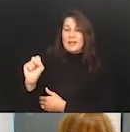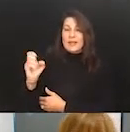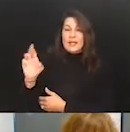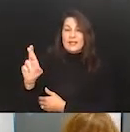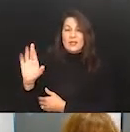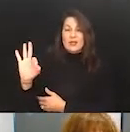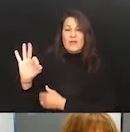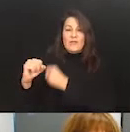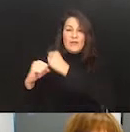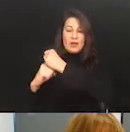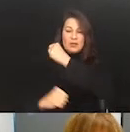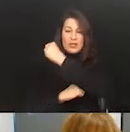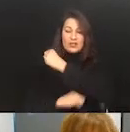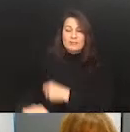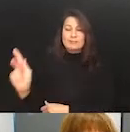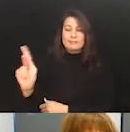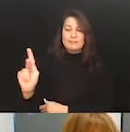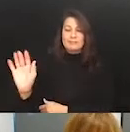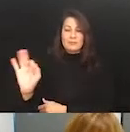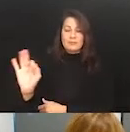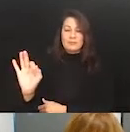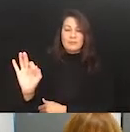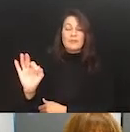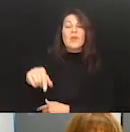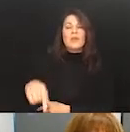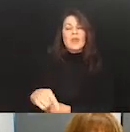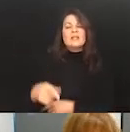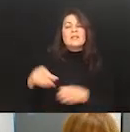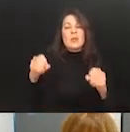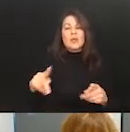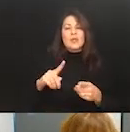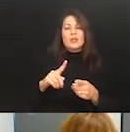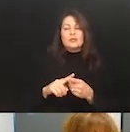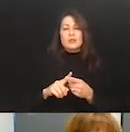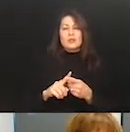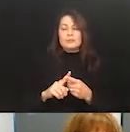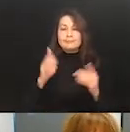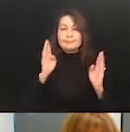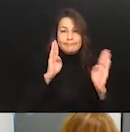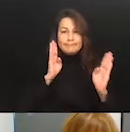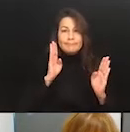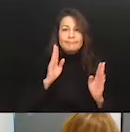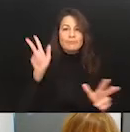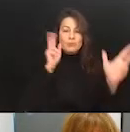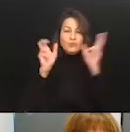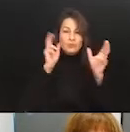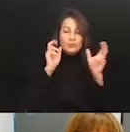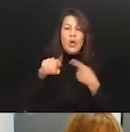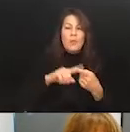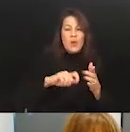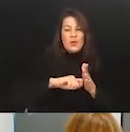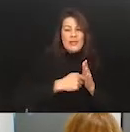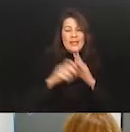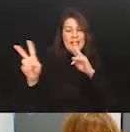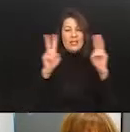opportunity to bring together grantees and guests to hear from subject matter experts about key issues related to the